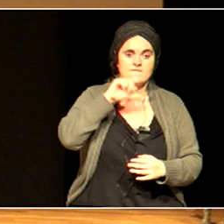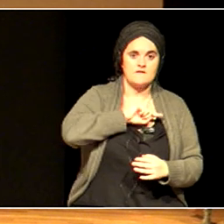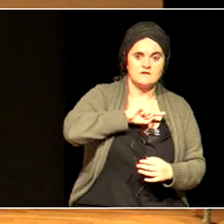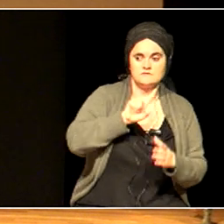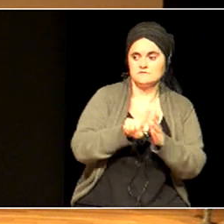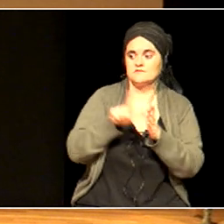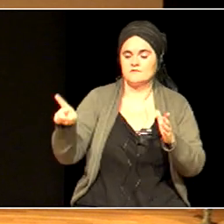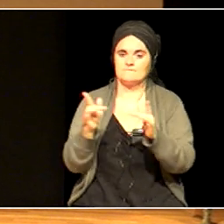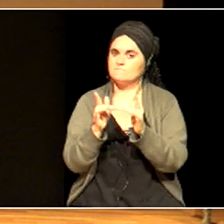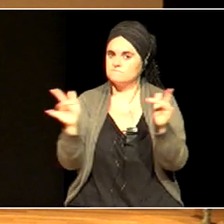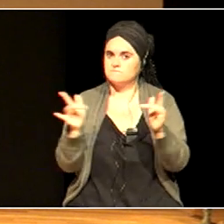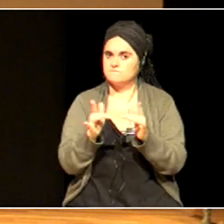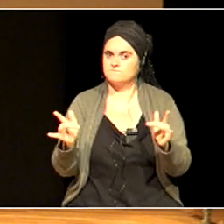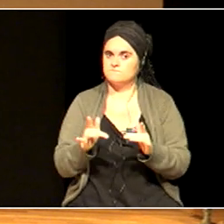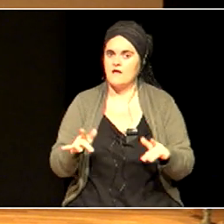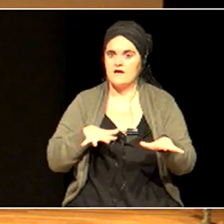of others.